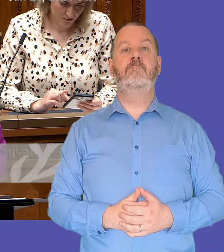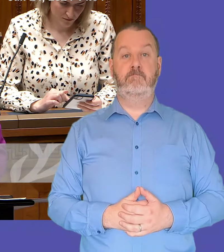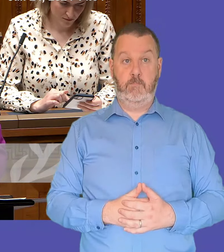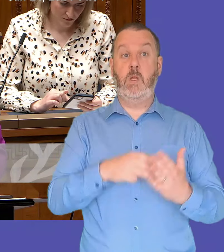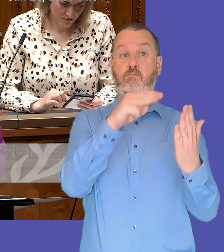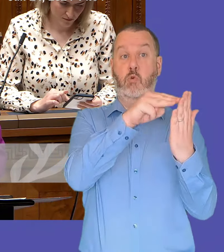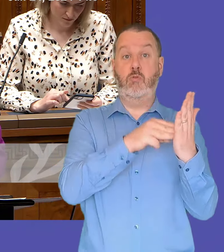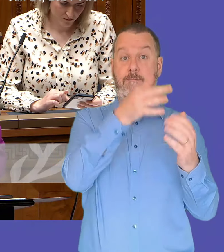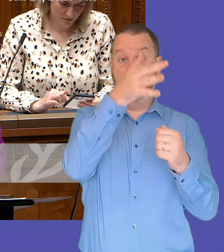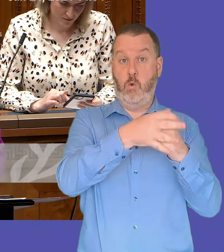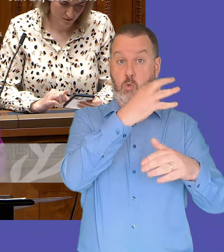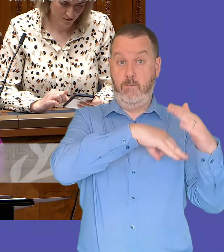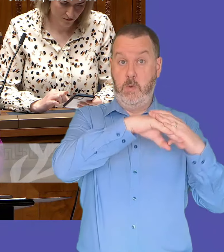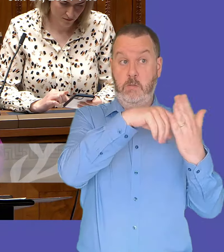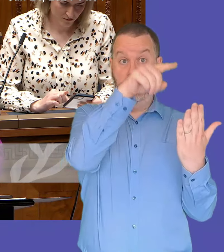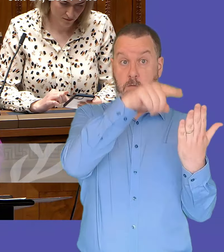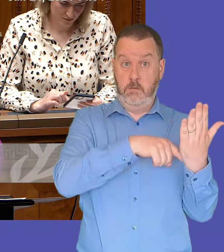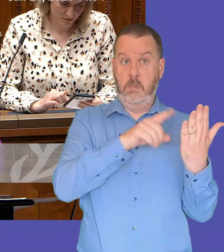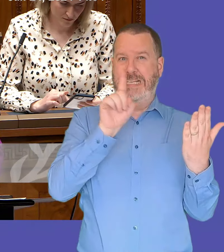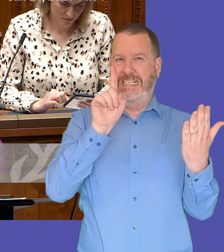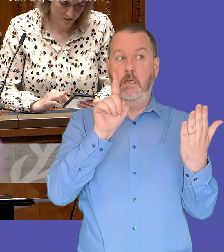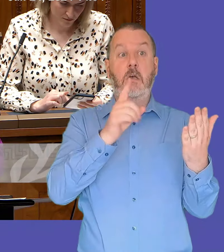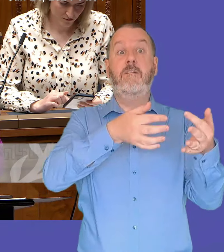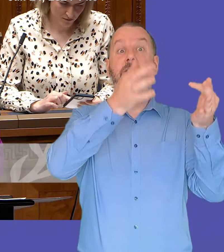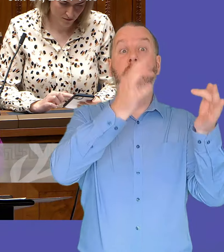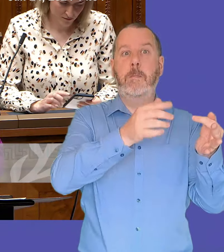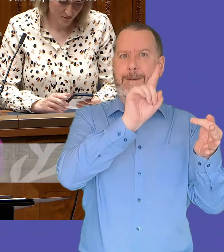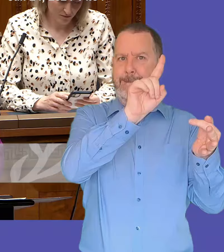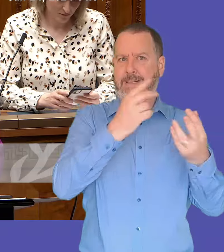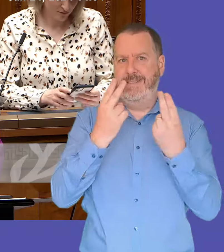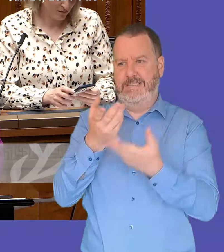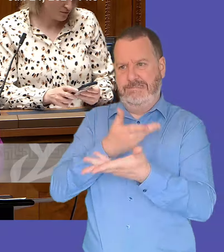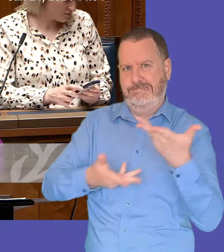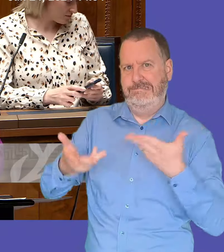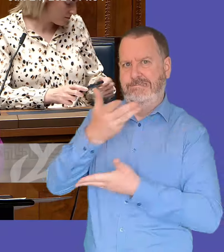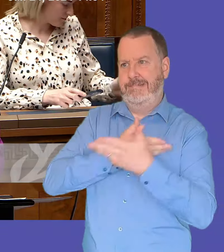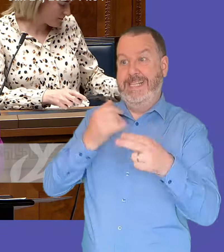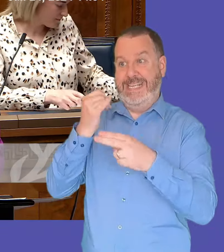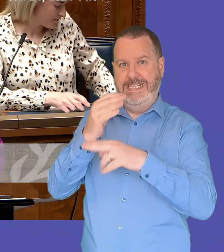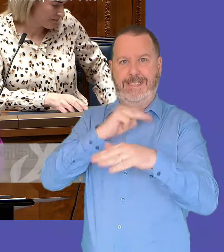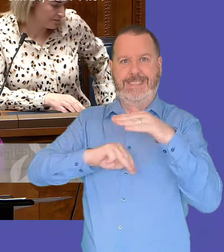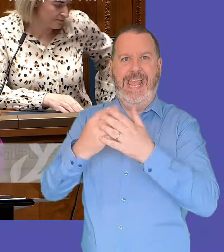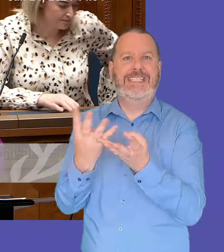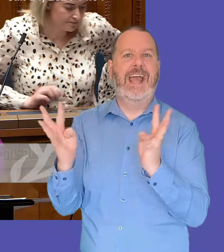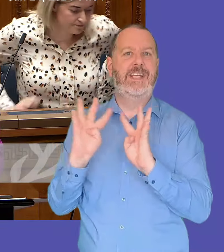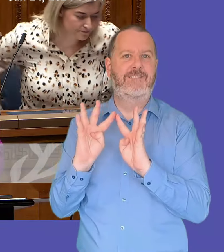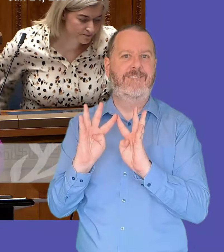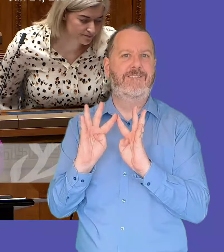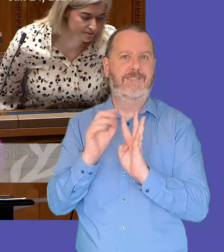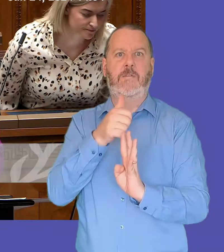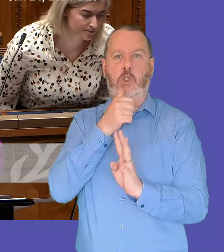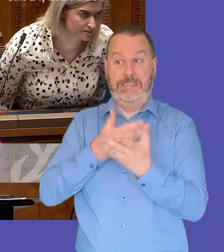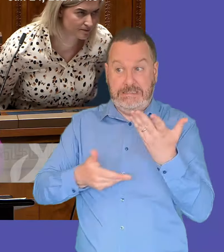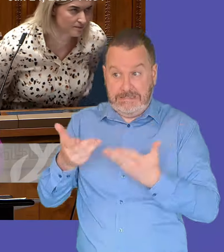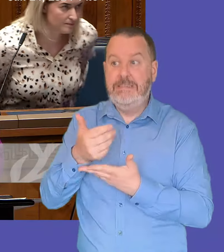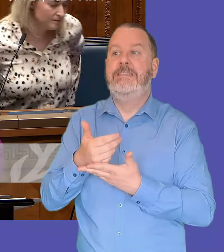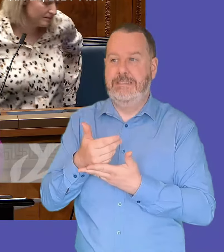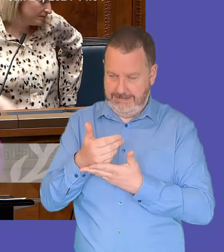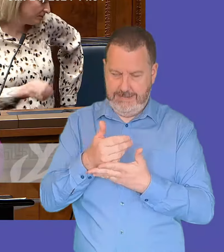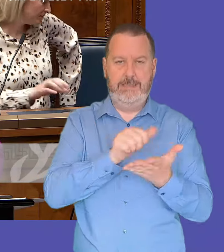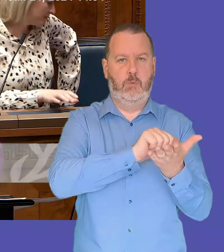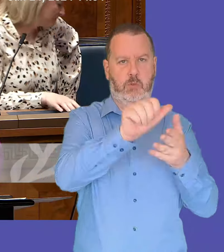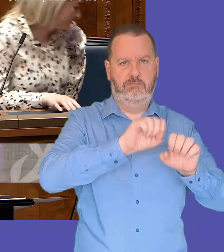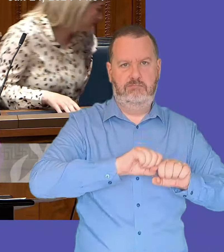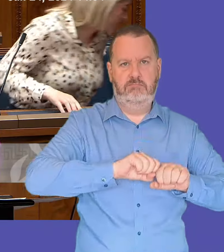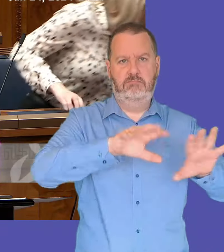program for government is agreed with the executive before we can confirm what will be included within it we have um previously spoken about our priorities